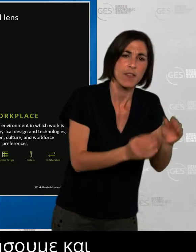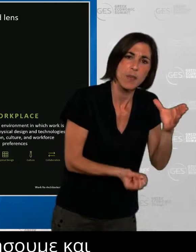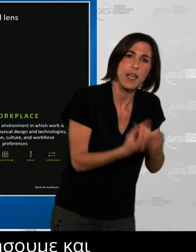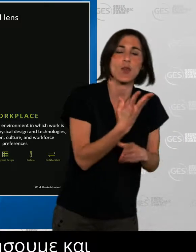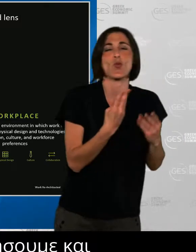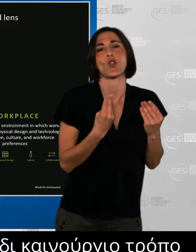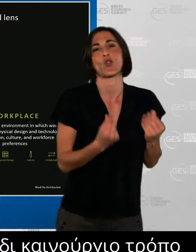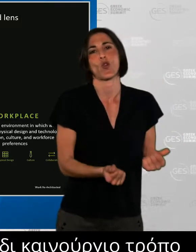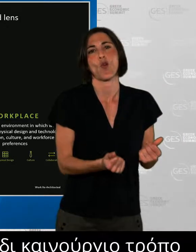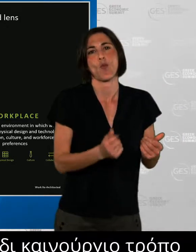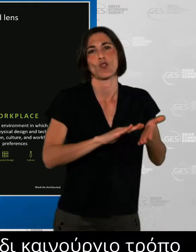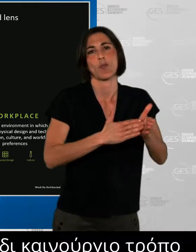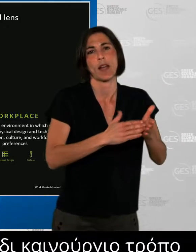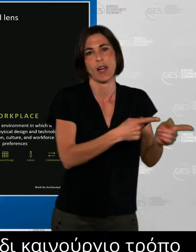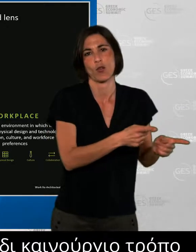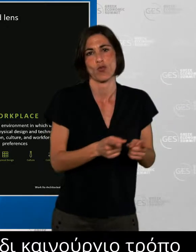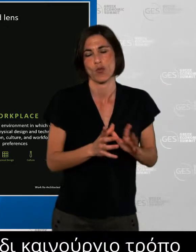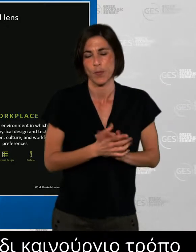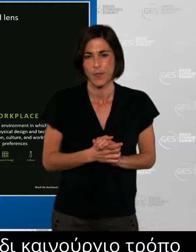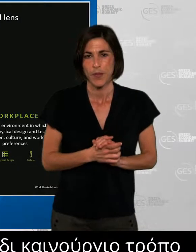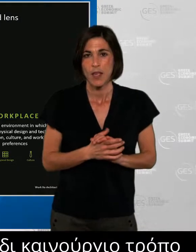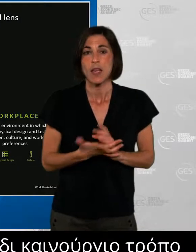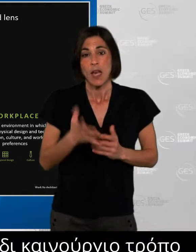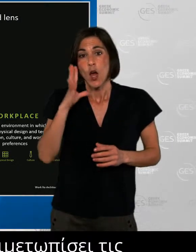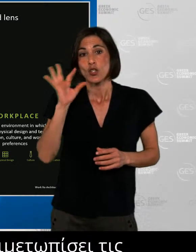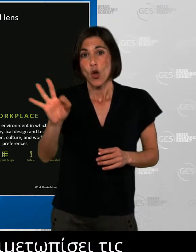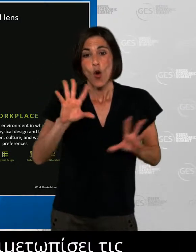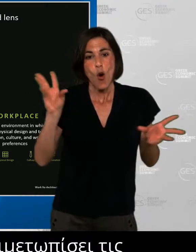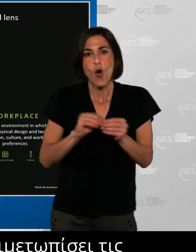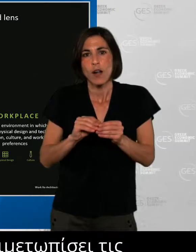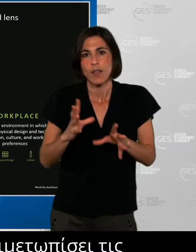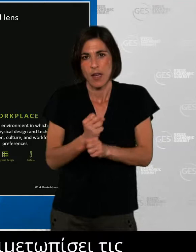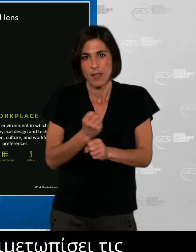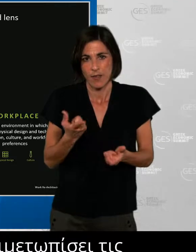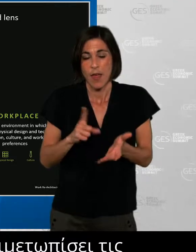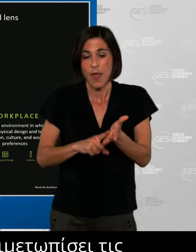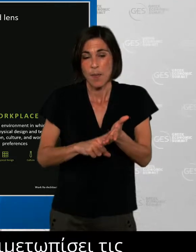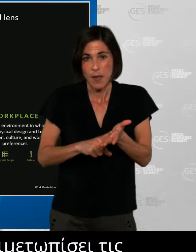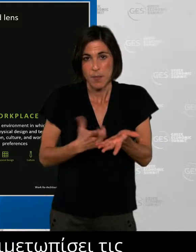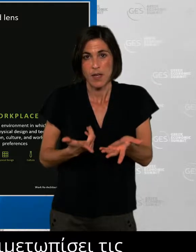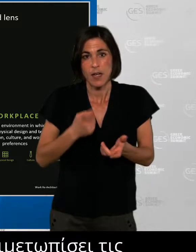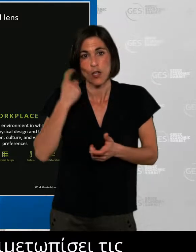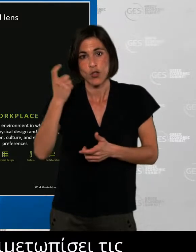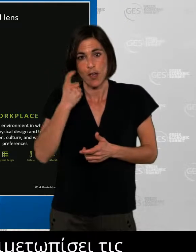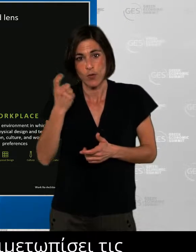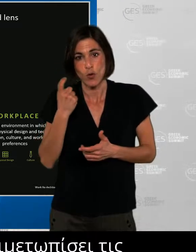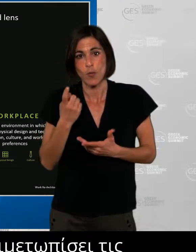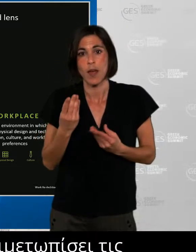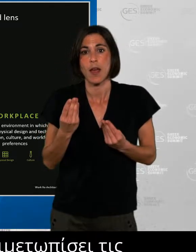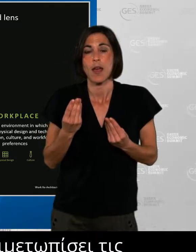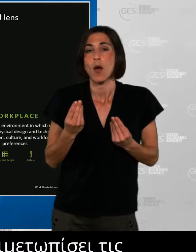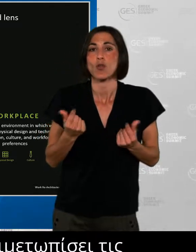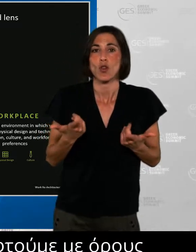trends, it's important for us to think about it in terms of the work, the workforce, and the workplace.